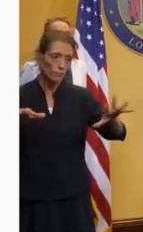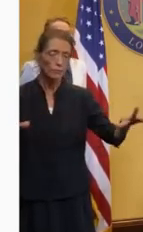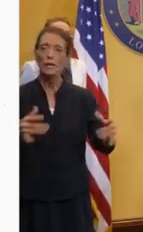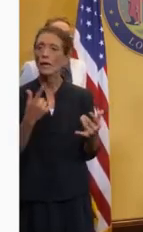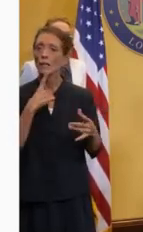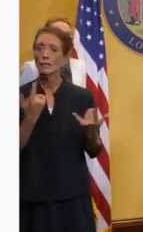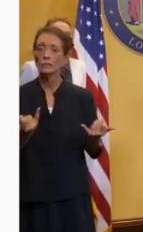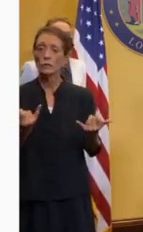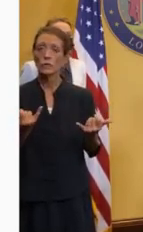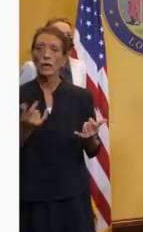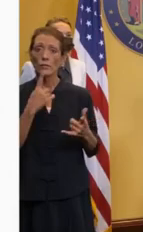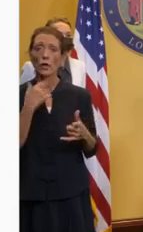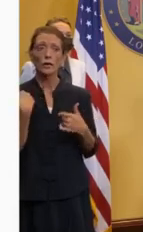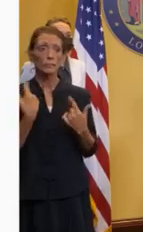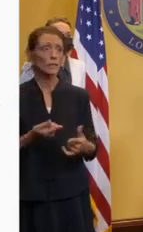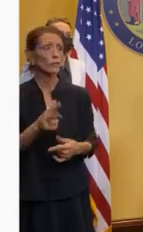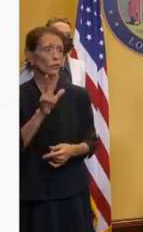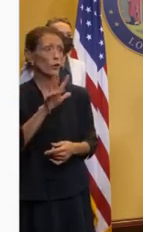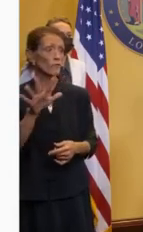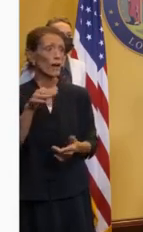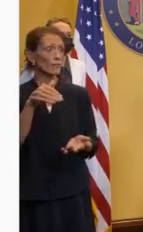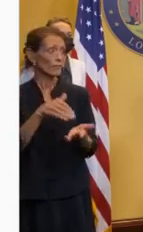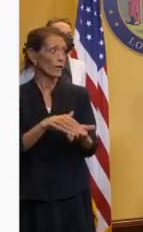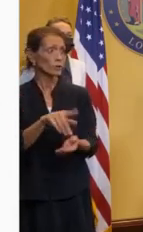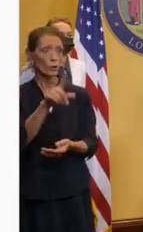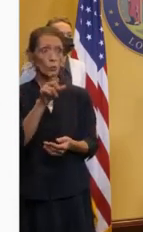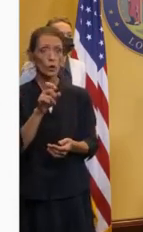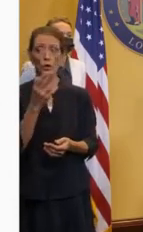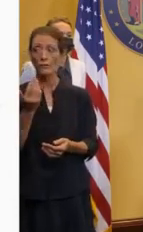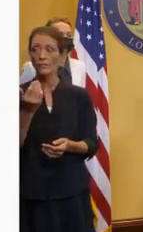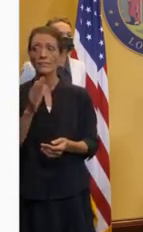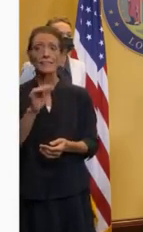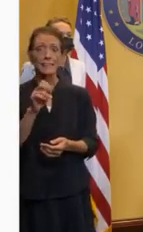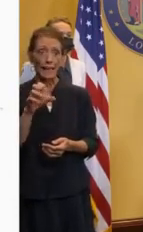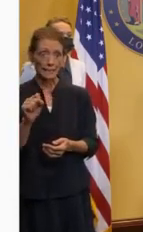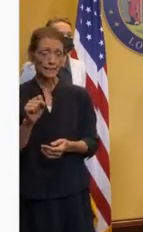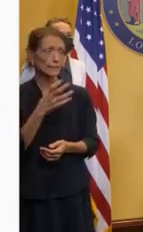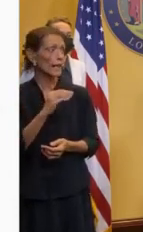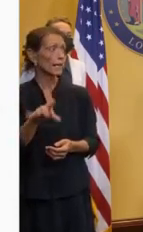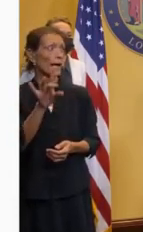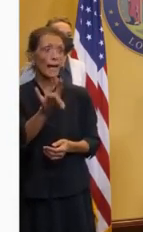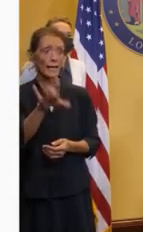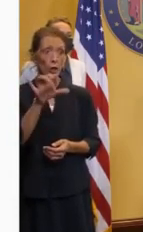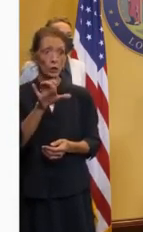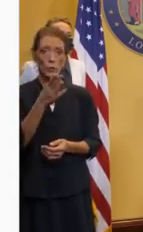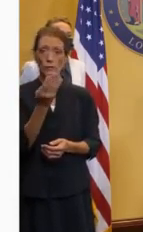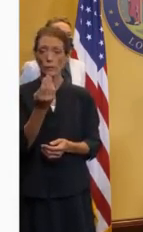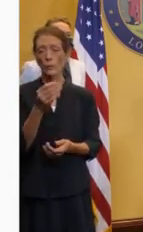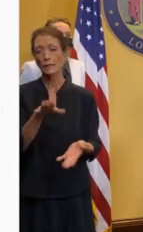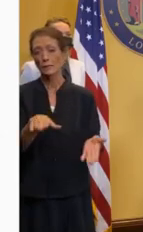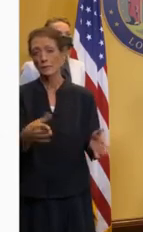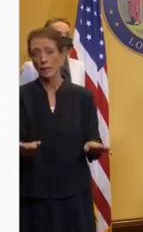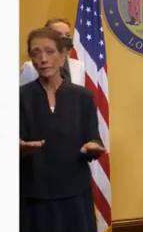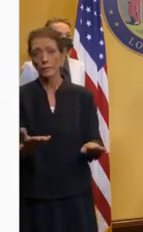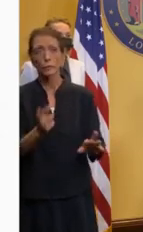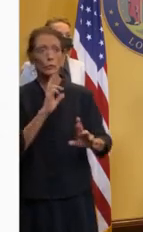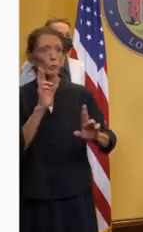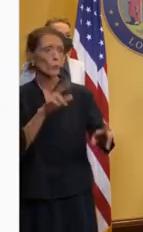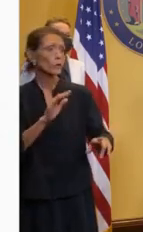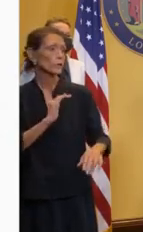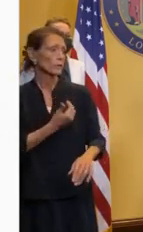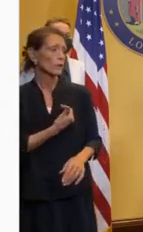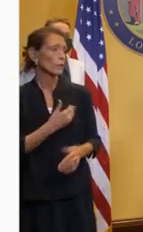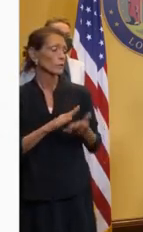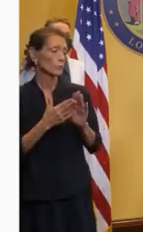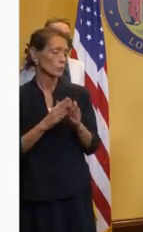there have been 35,115 cases and 814 deaths reported in our